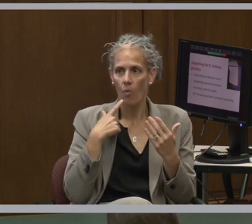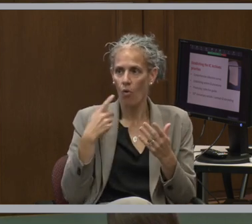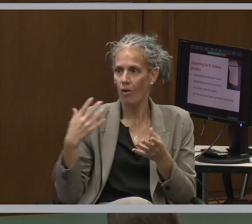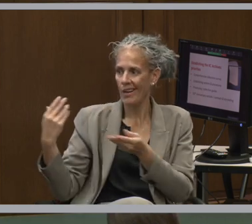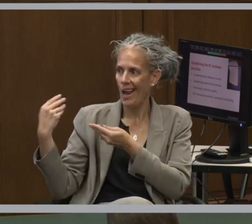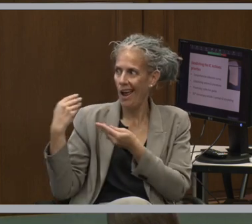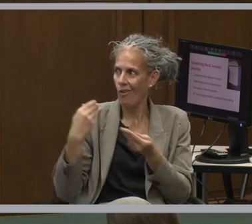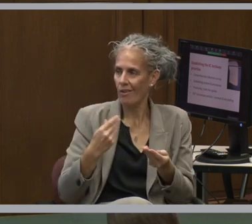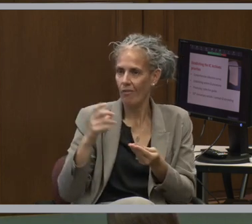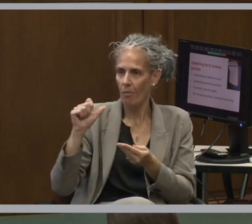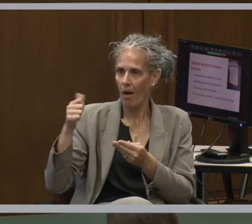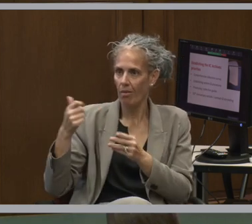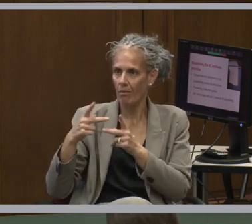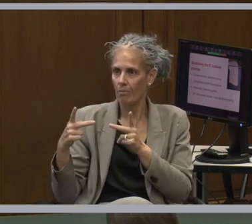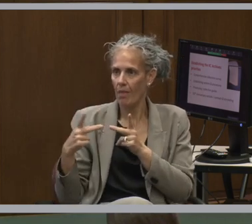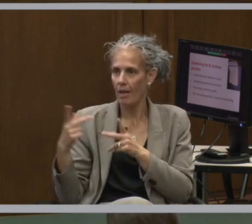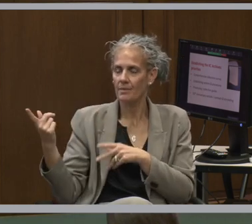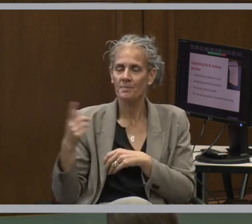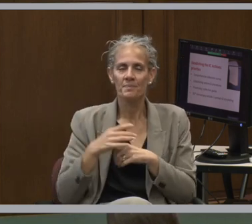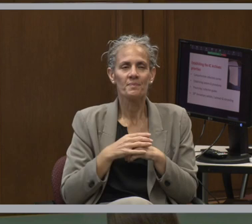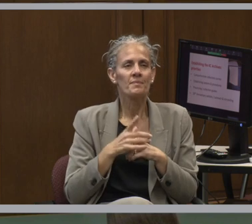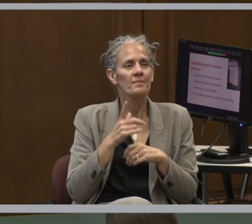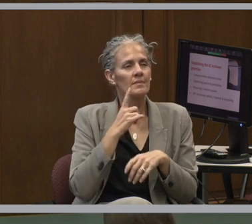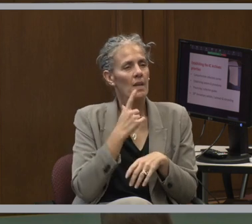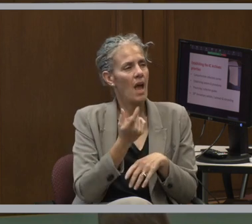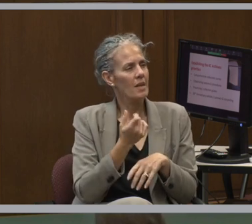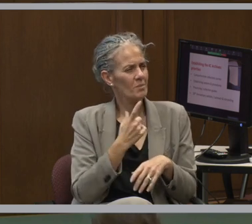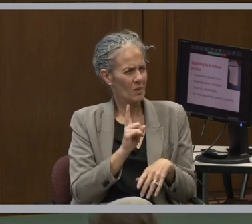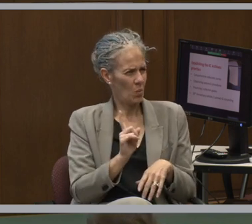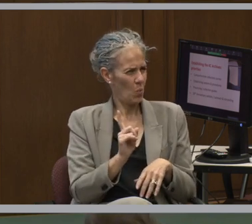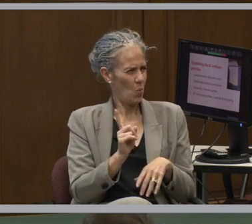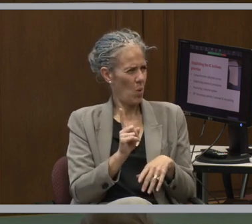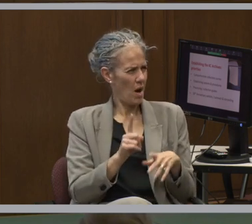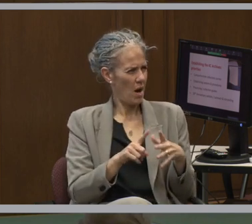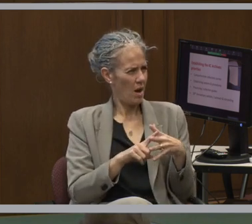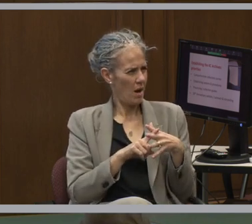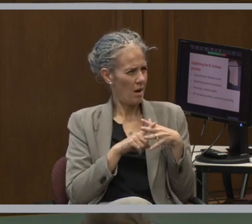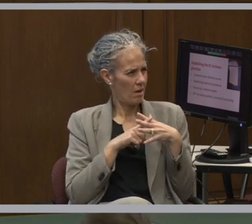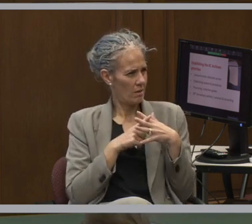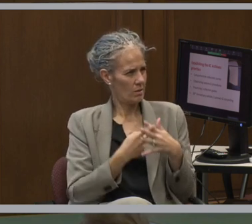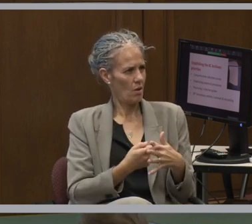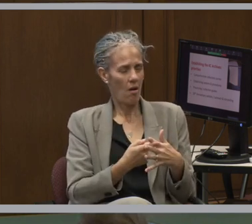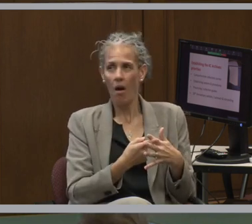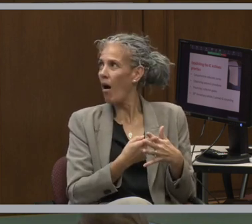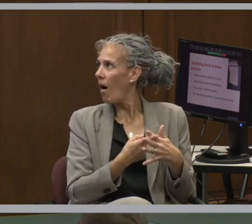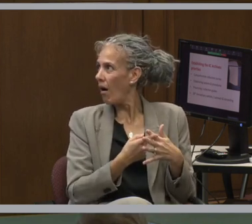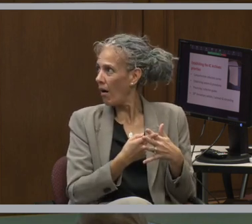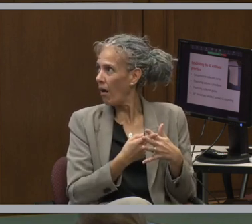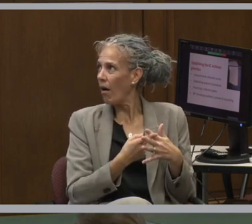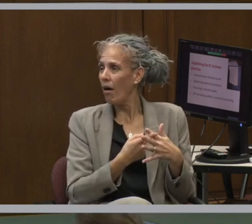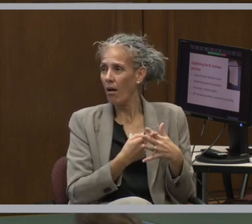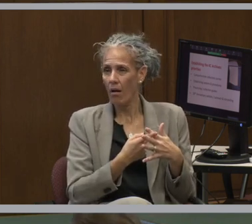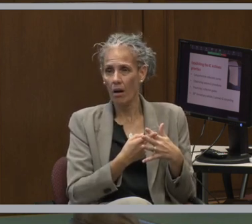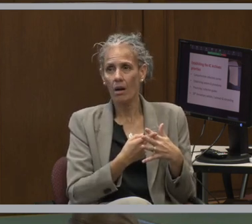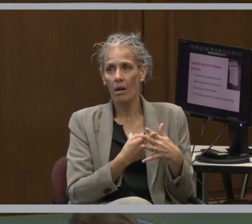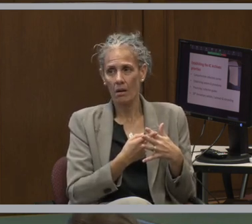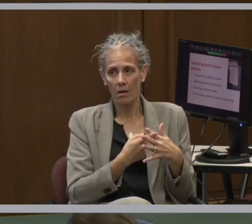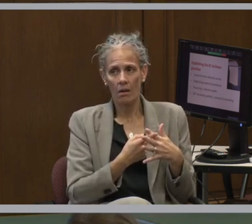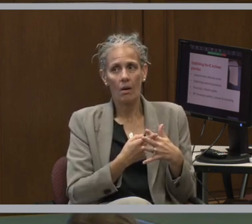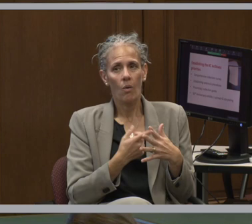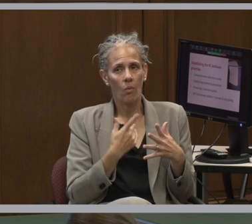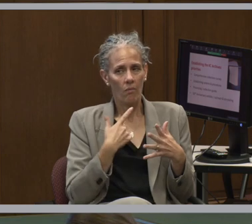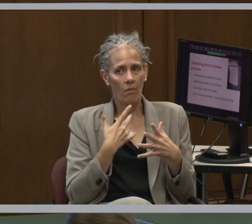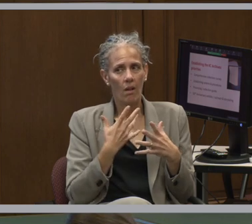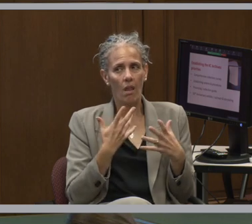else, I often get asked, you know, where do you start? In some ways, we had our work cut out for us because we knew the